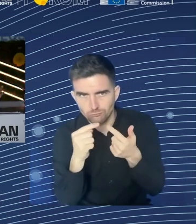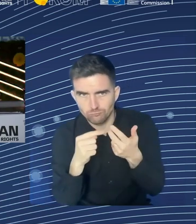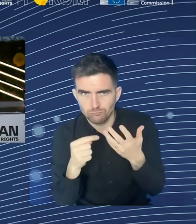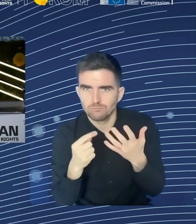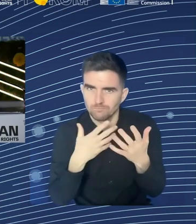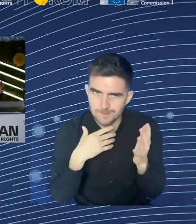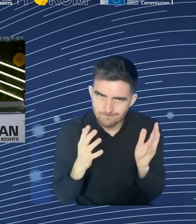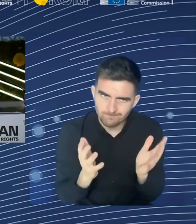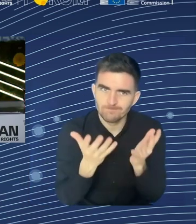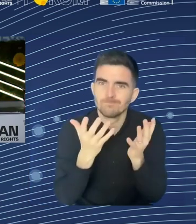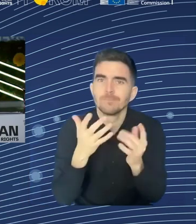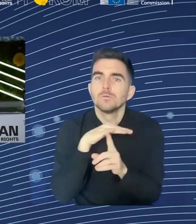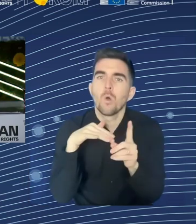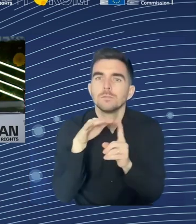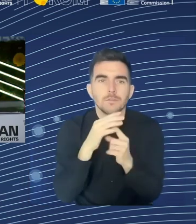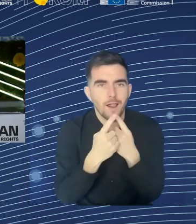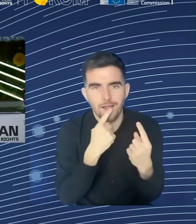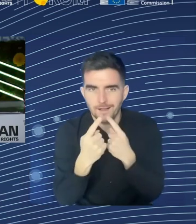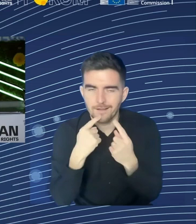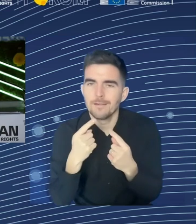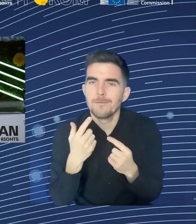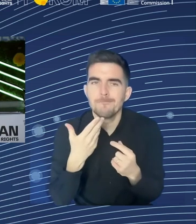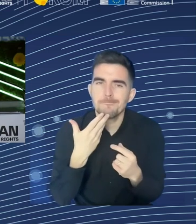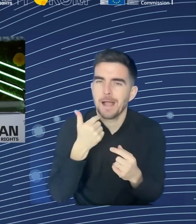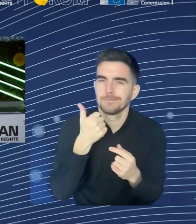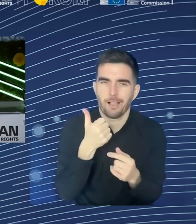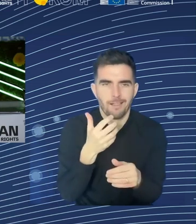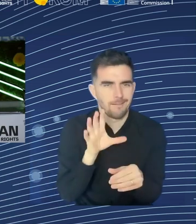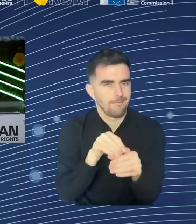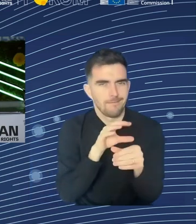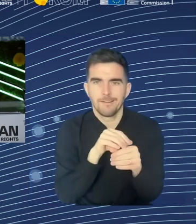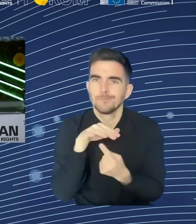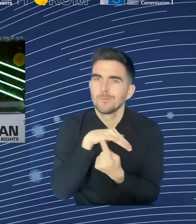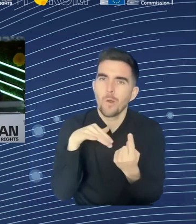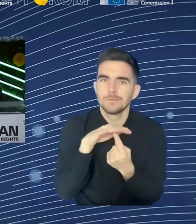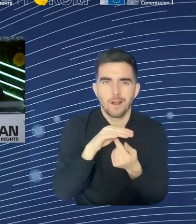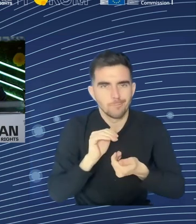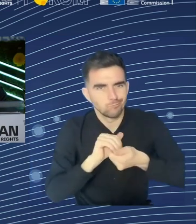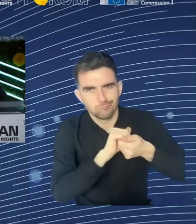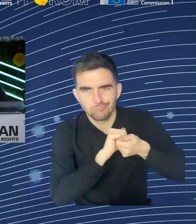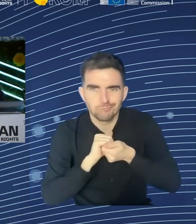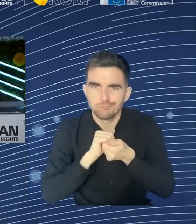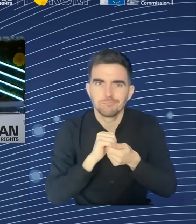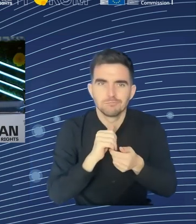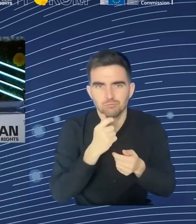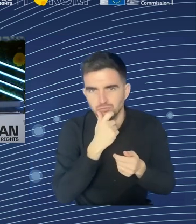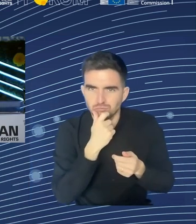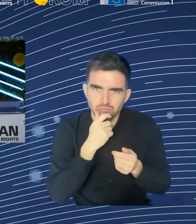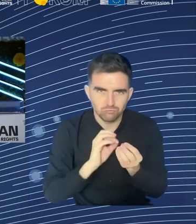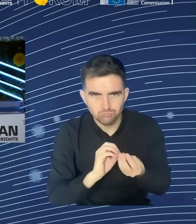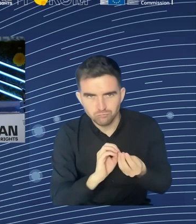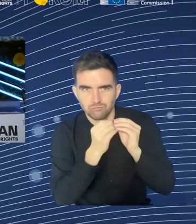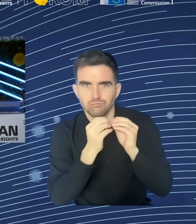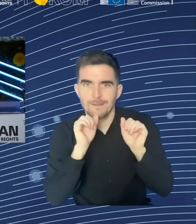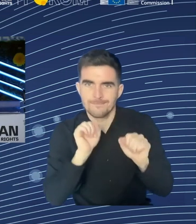showing a bit of an overview of the different kind of aspects that we have. I don't know whether you can really read it. I looks pretty small to me